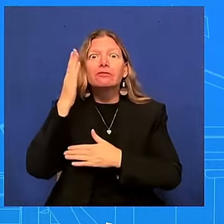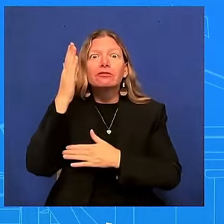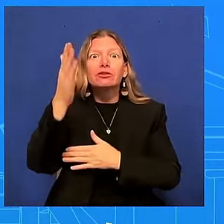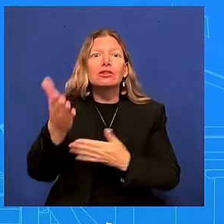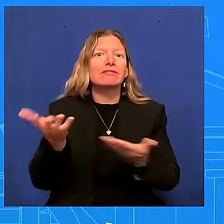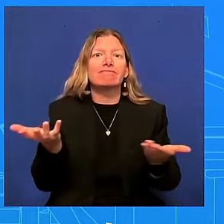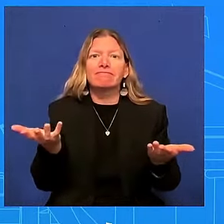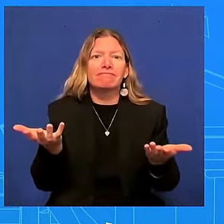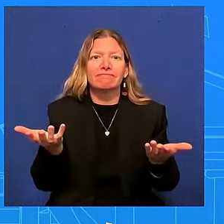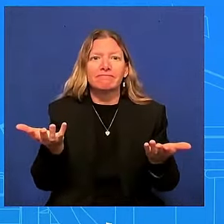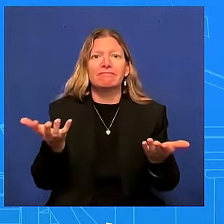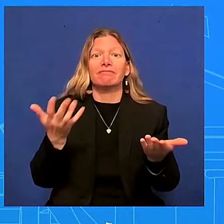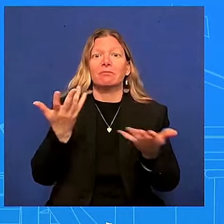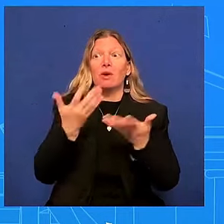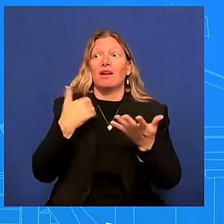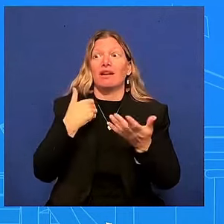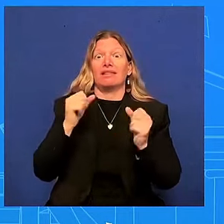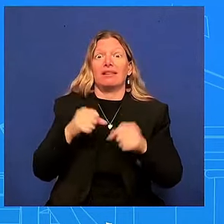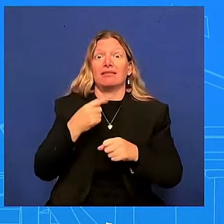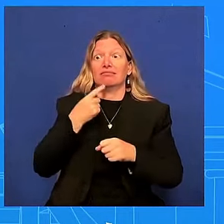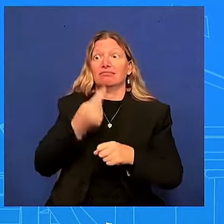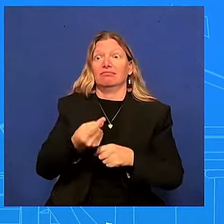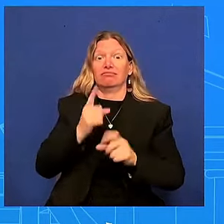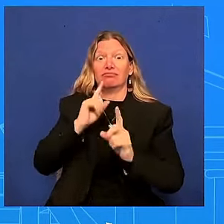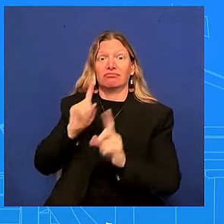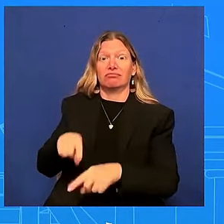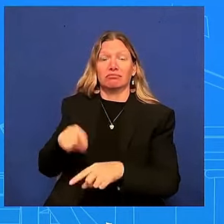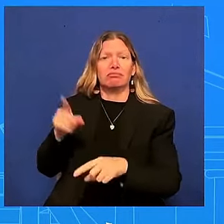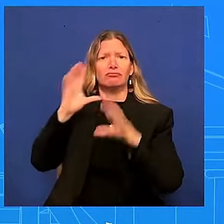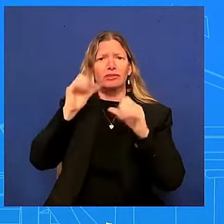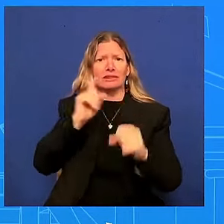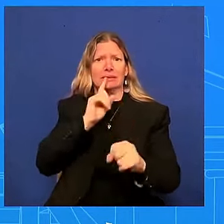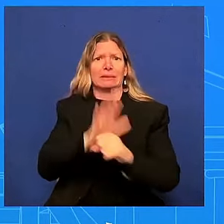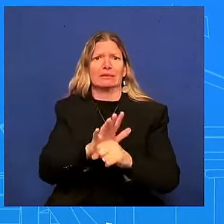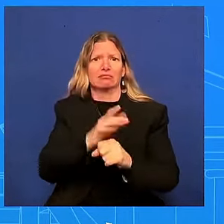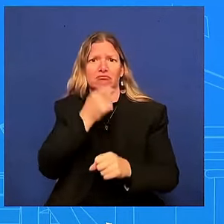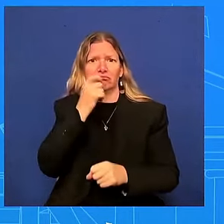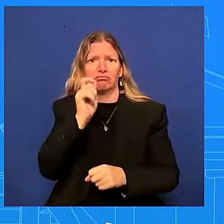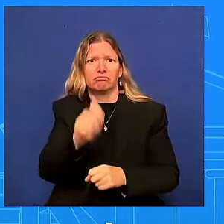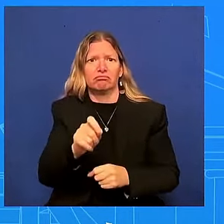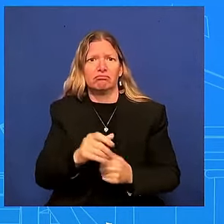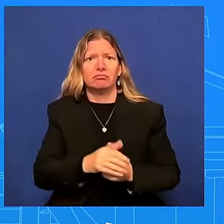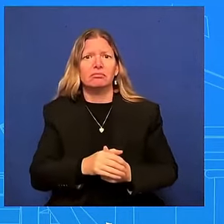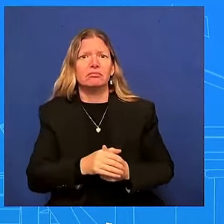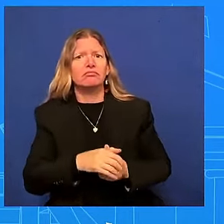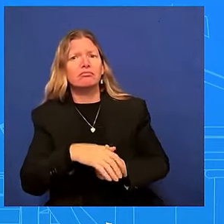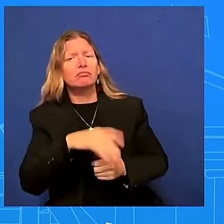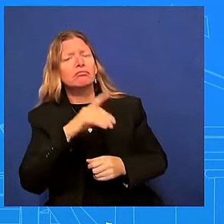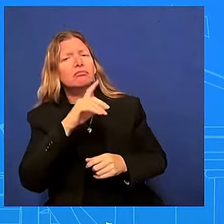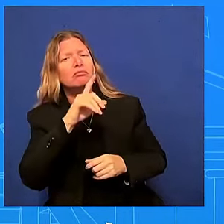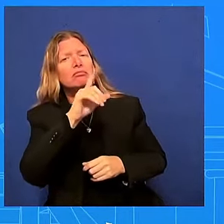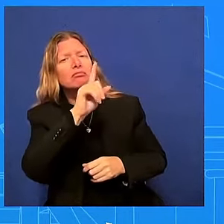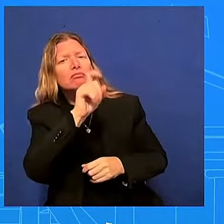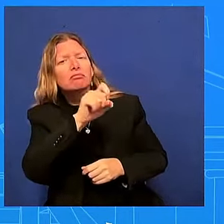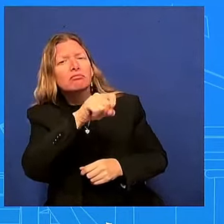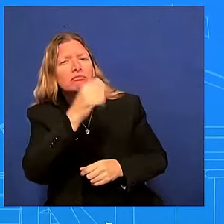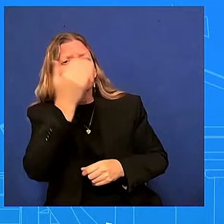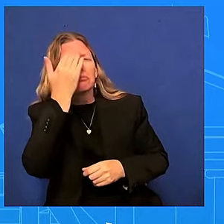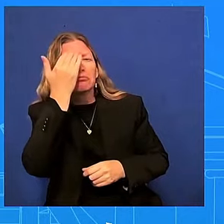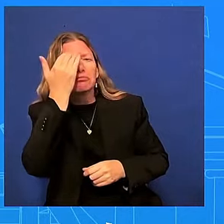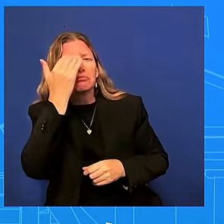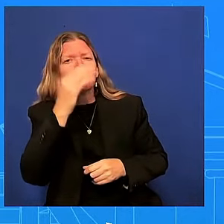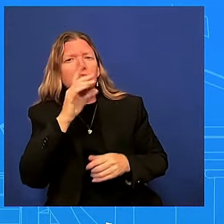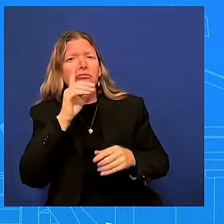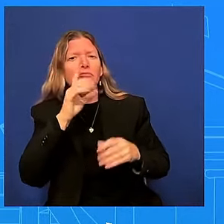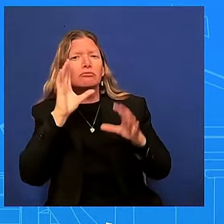doubts that commitment yeah i think the question is given the performance and i apologize no michael's like no no i mean i i